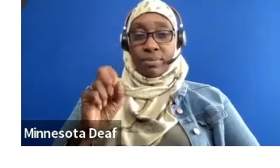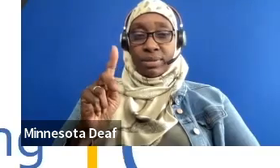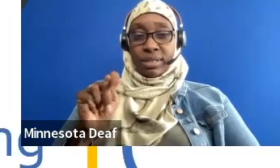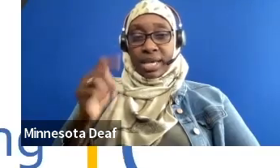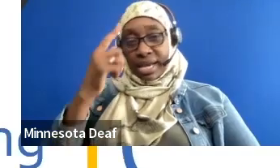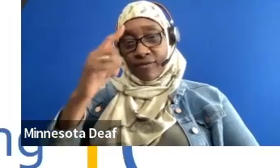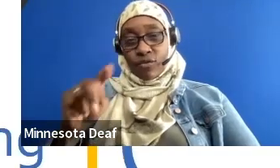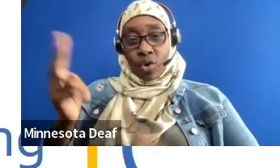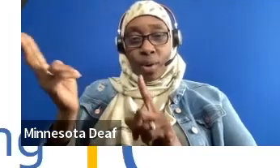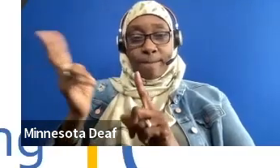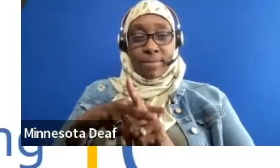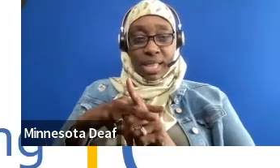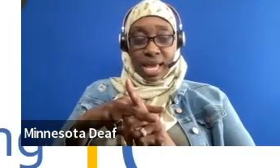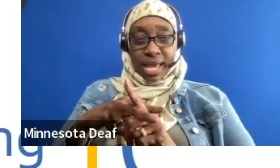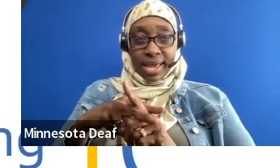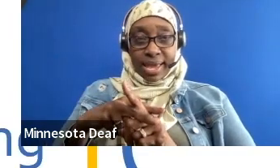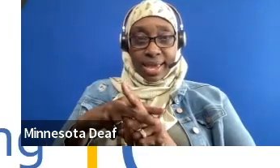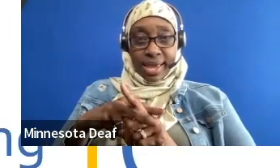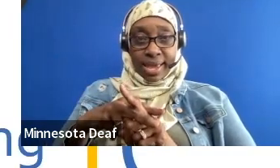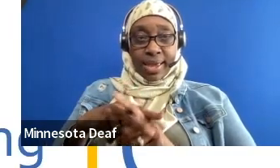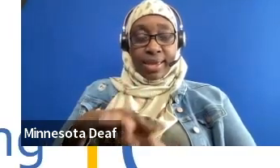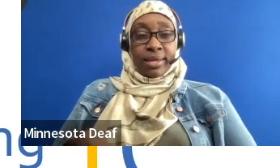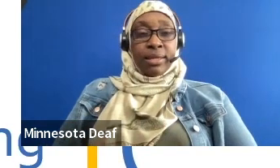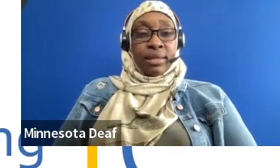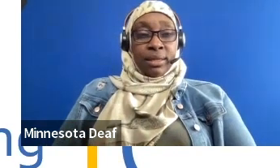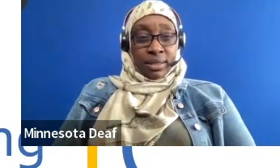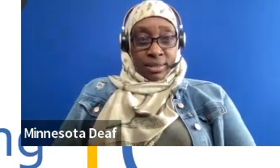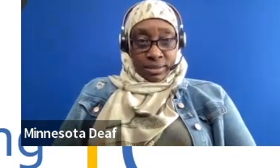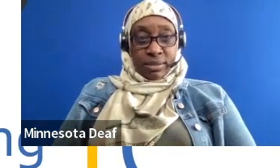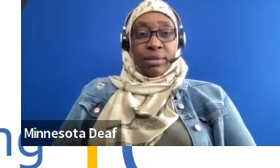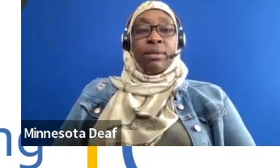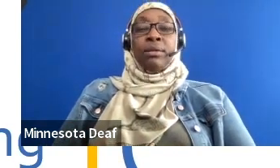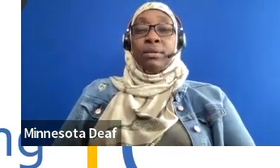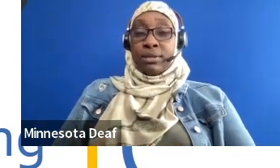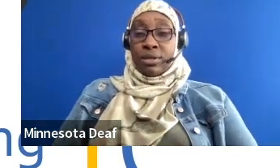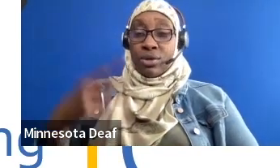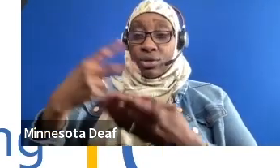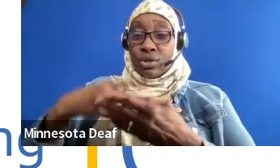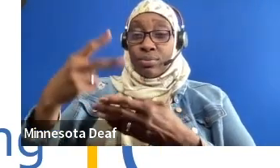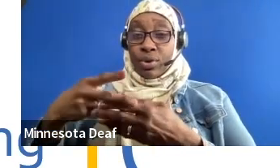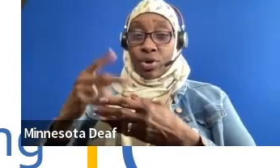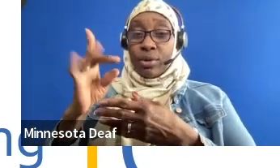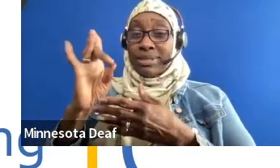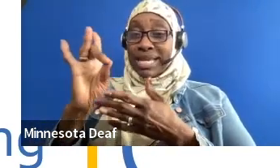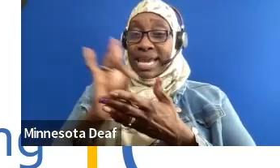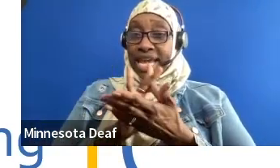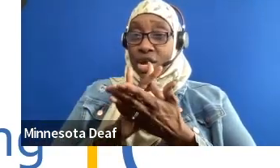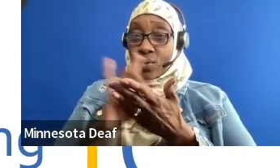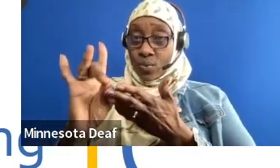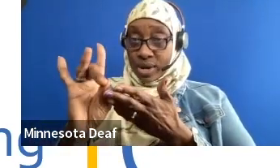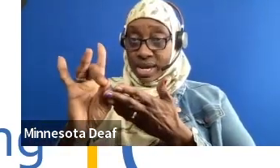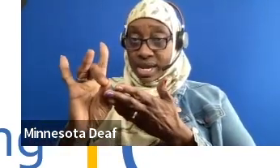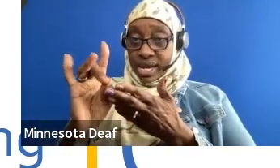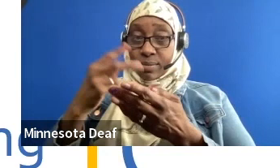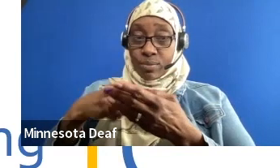So the core elements of the program, right, it's an eight-week-long program through which are used to develop leadership,